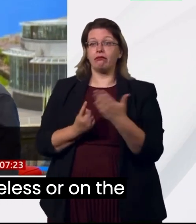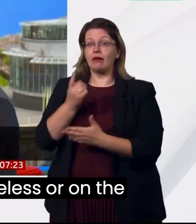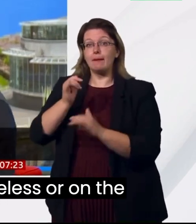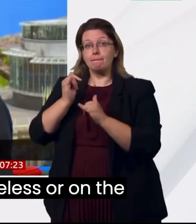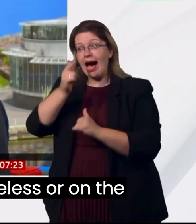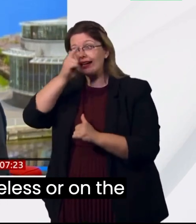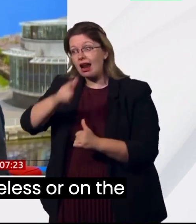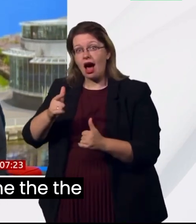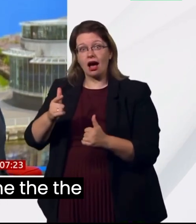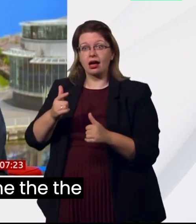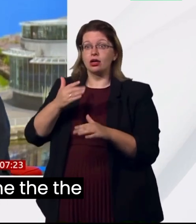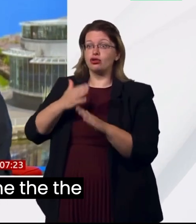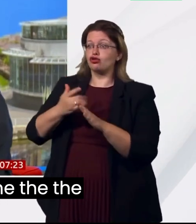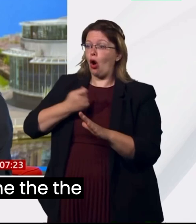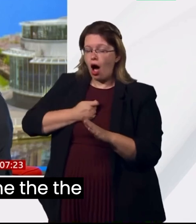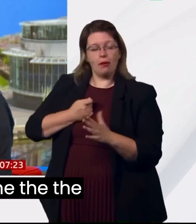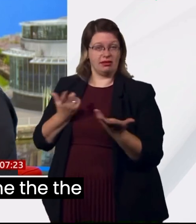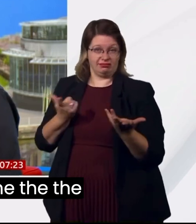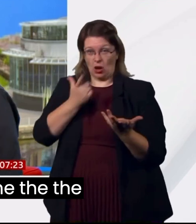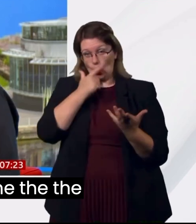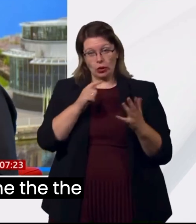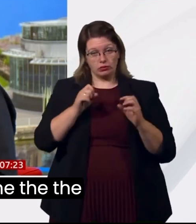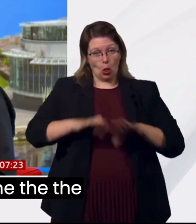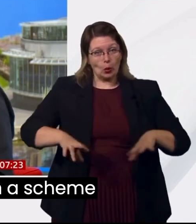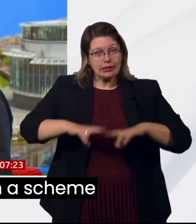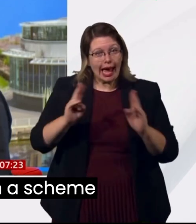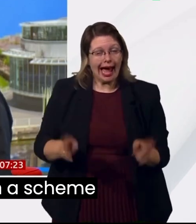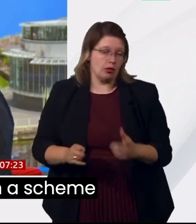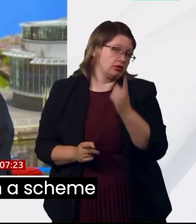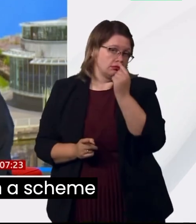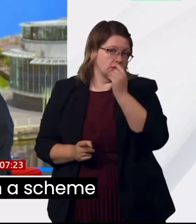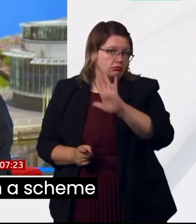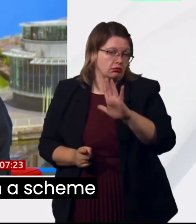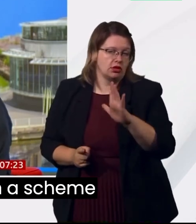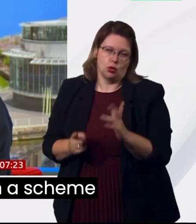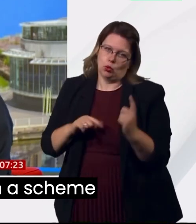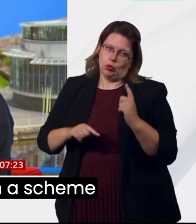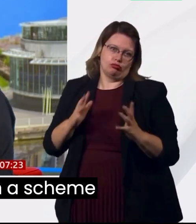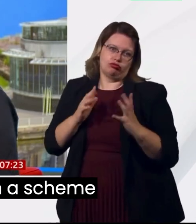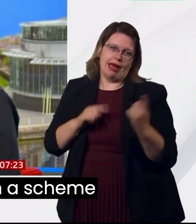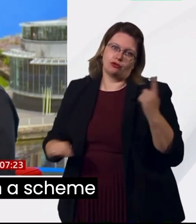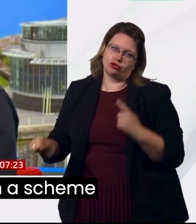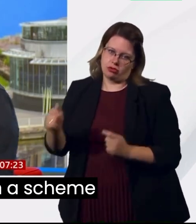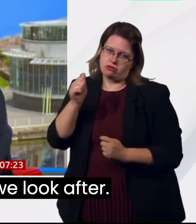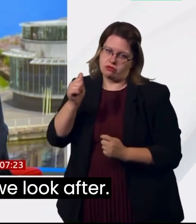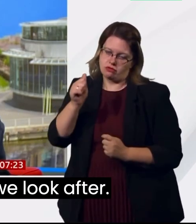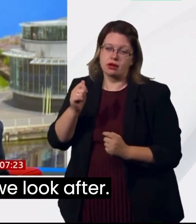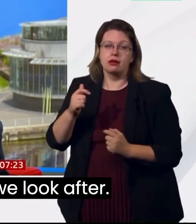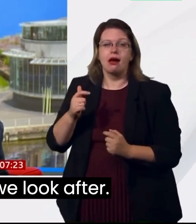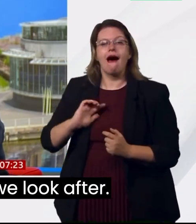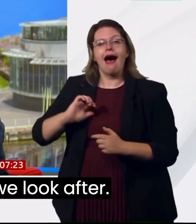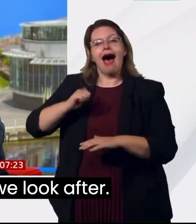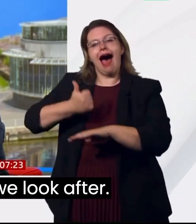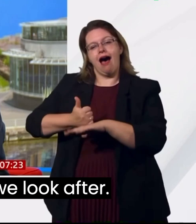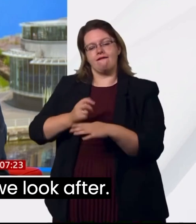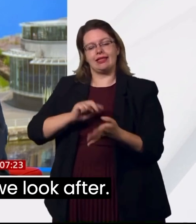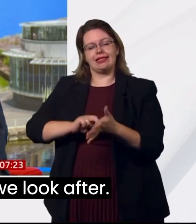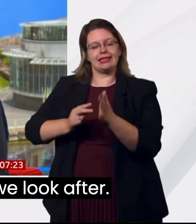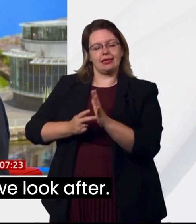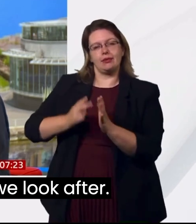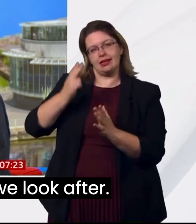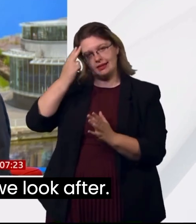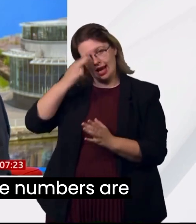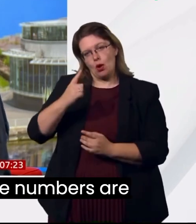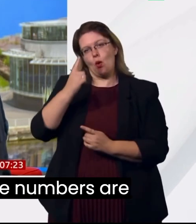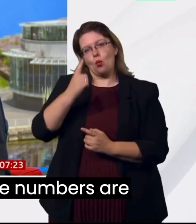from being homeless or on the streets ourselves. So the pressure is huge. I run a scheme called Abed Every Night. We